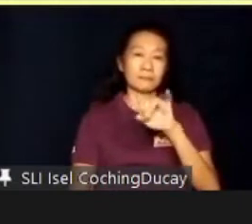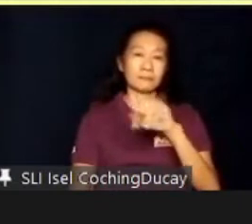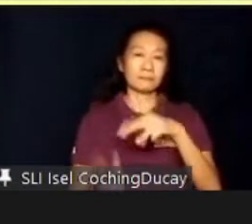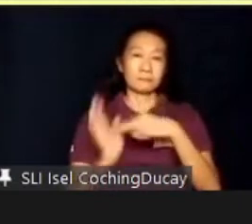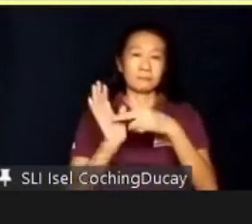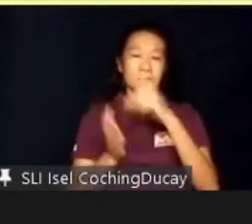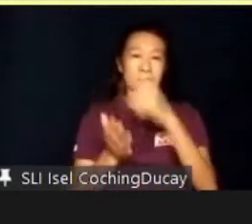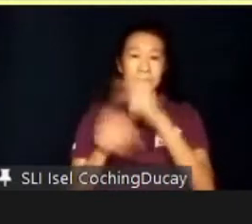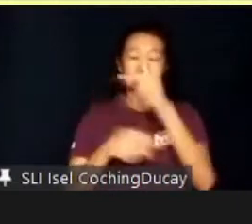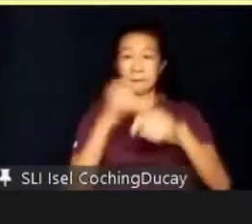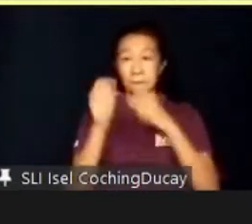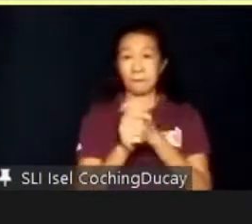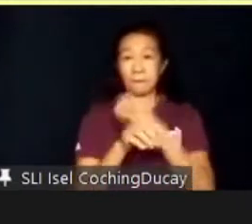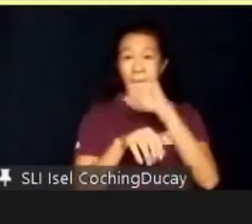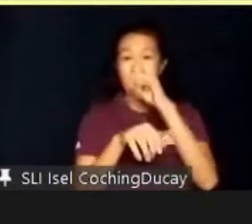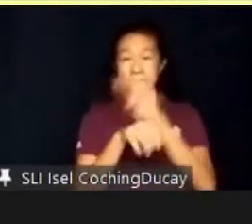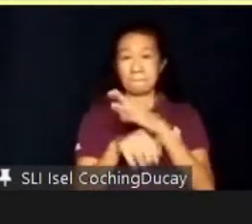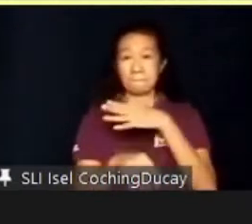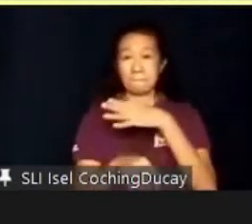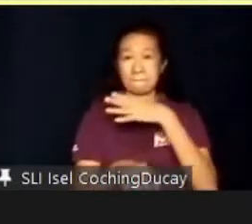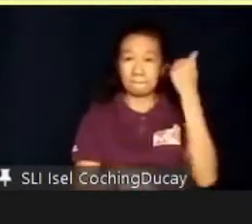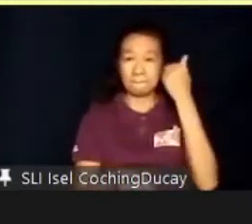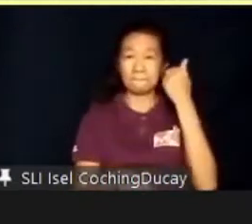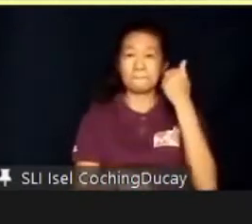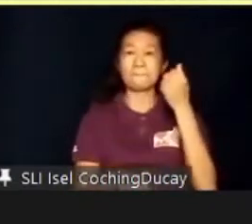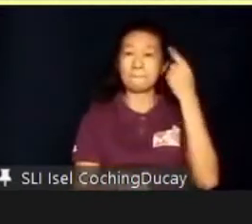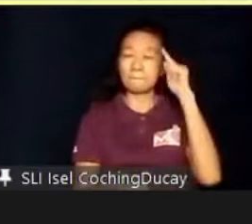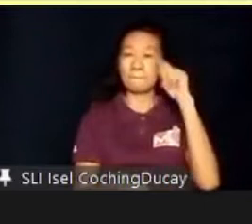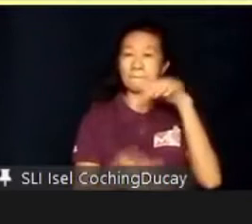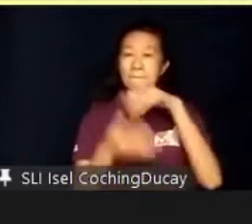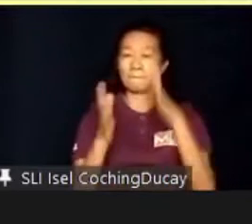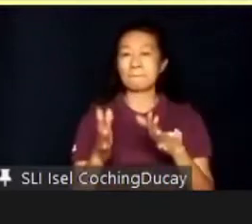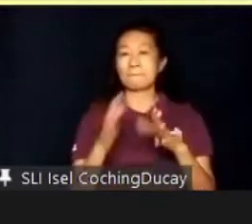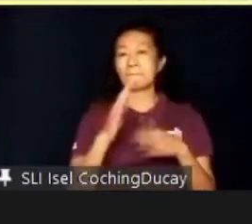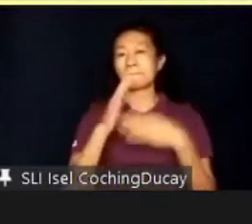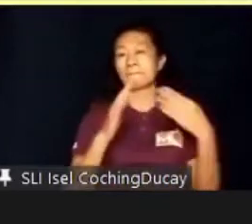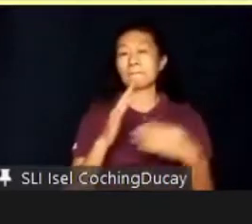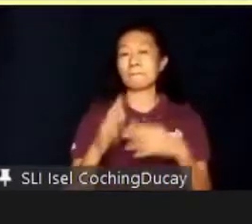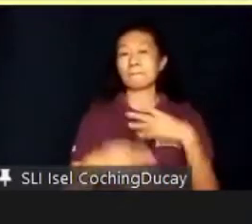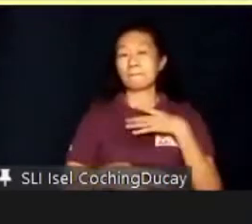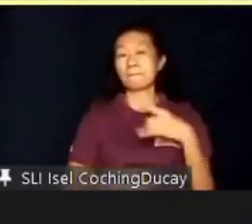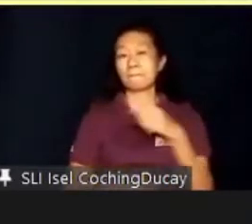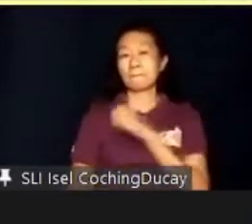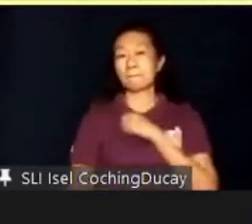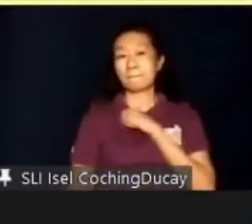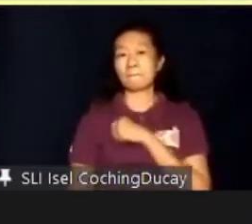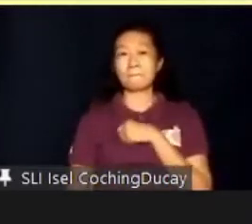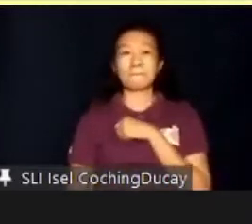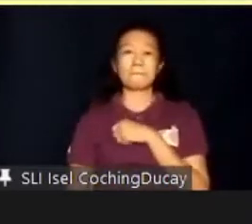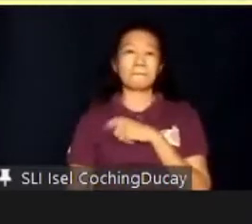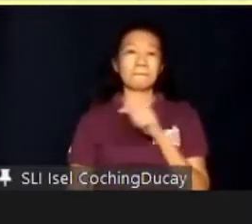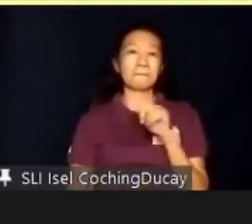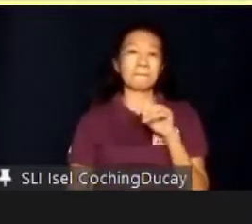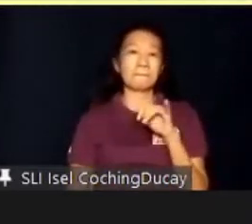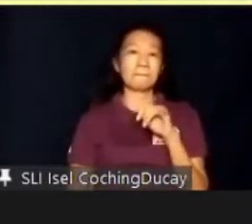what types of jobs best suit the students based on their interest and aptitudes. The TAIS helps assess